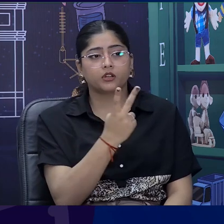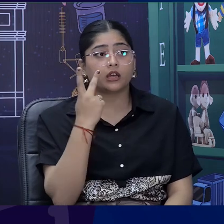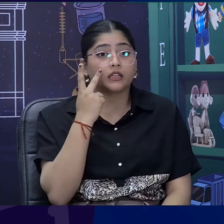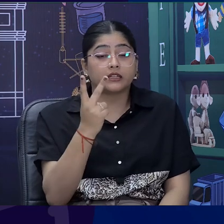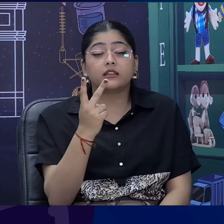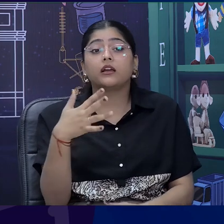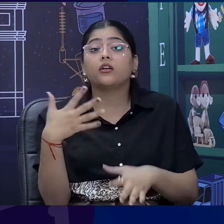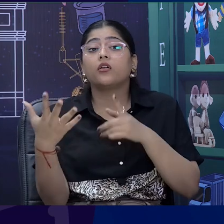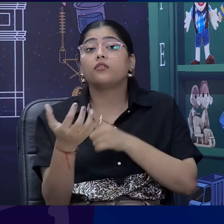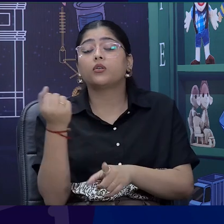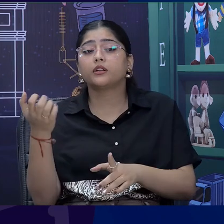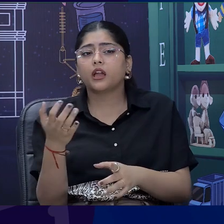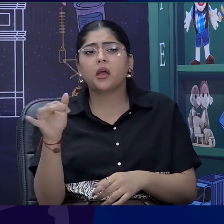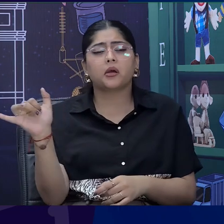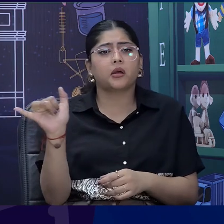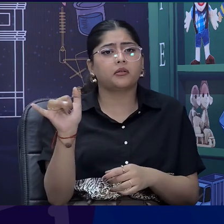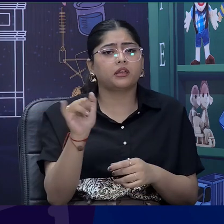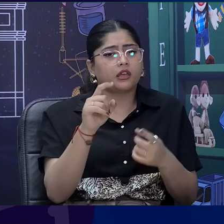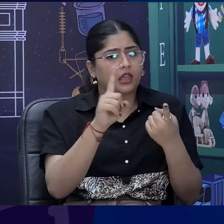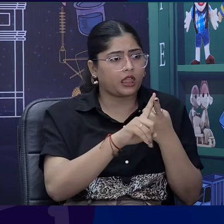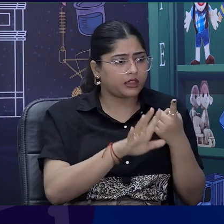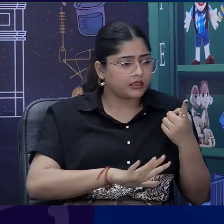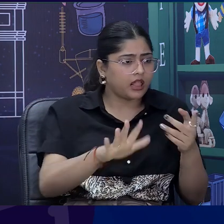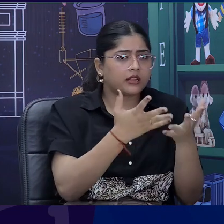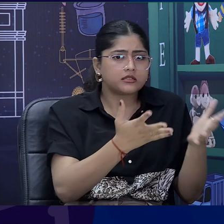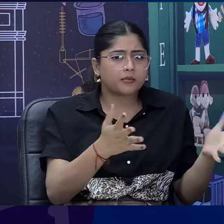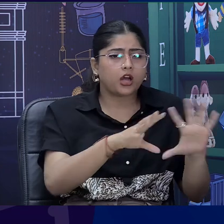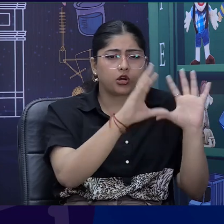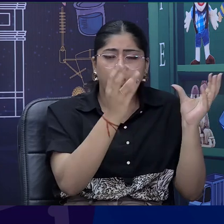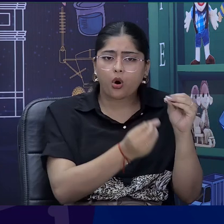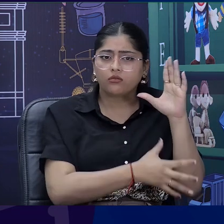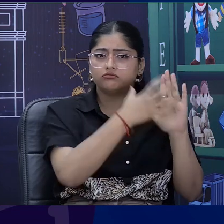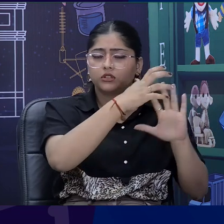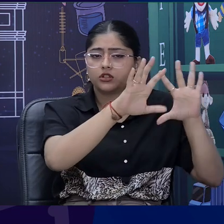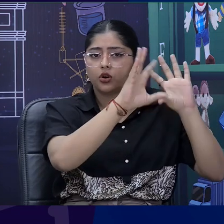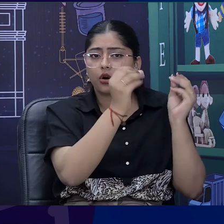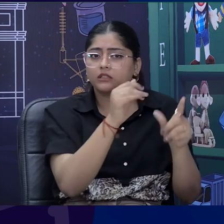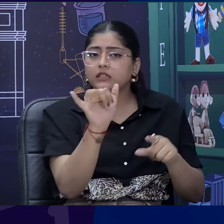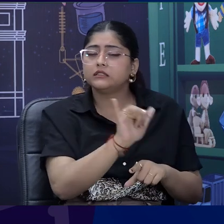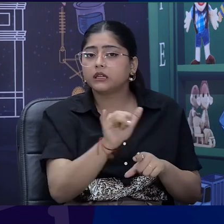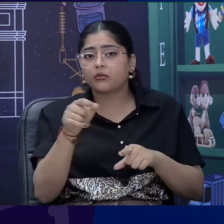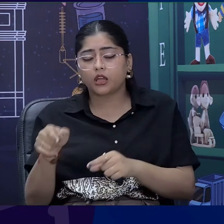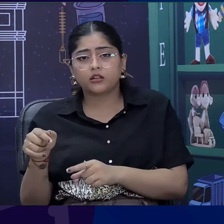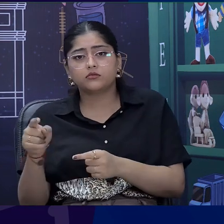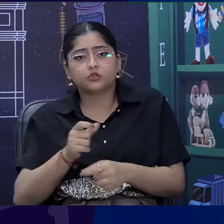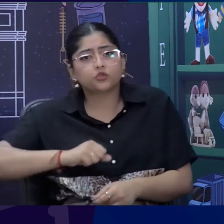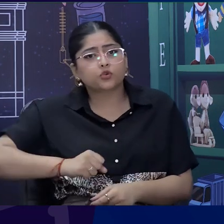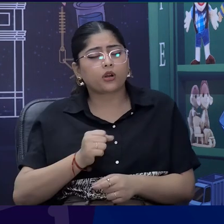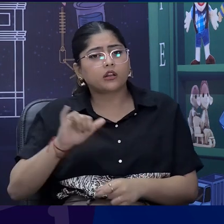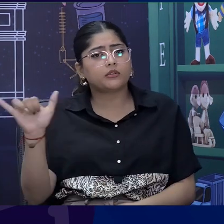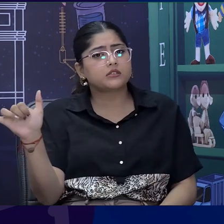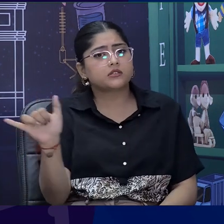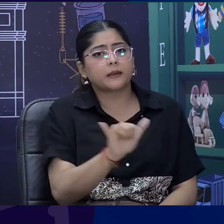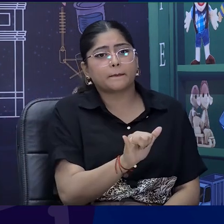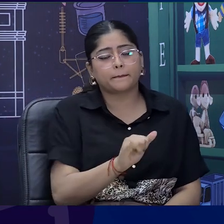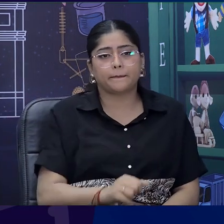Okay. Yeah, here he said that he found the ground as hard as it was in England, he found